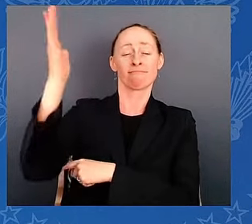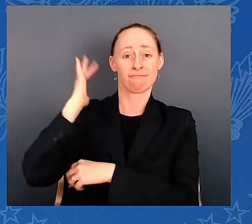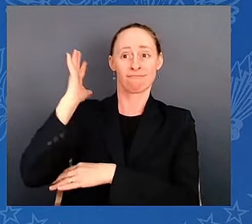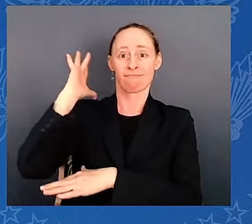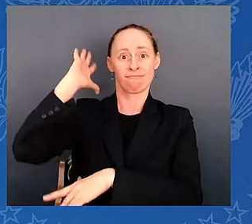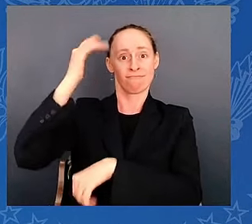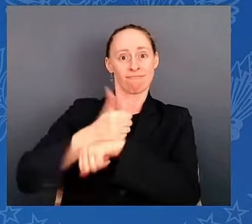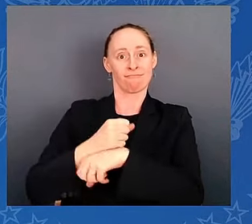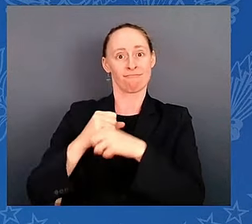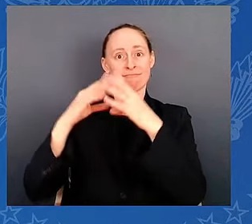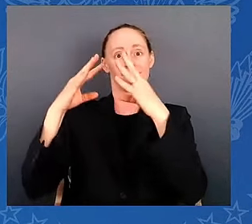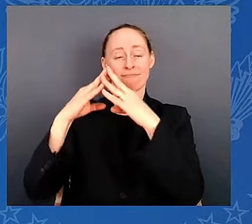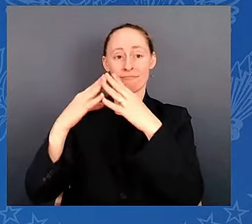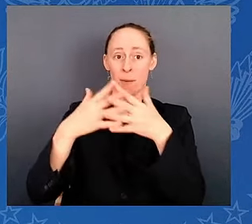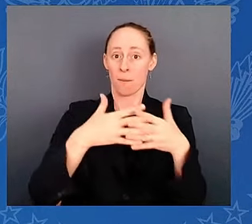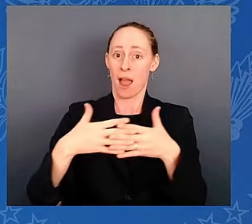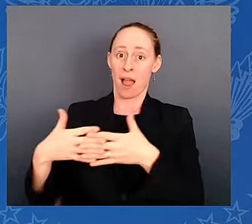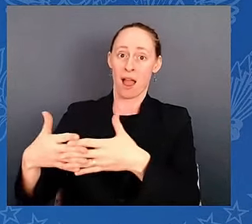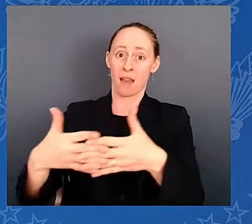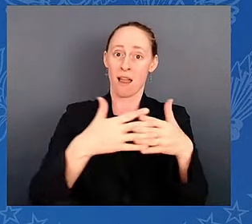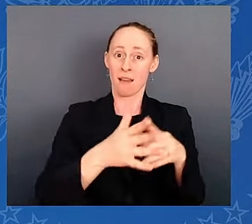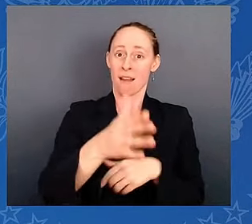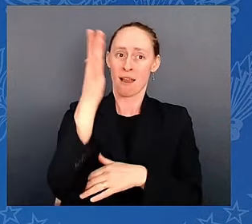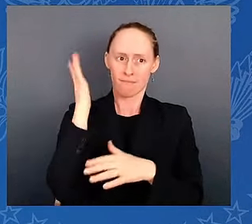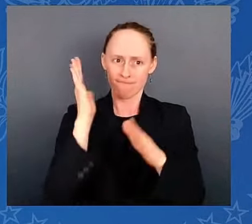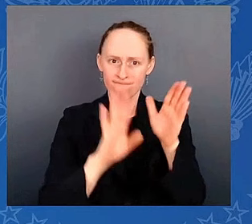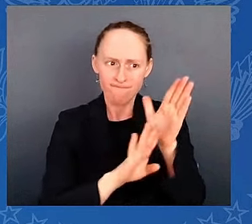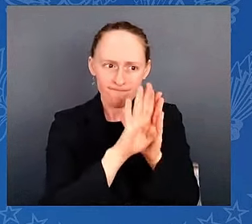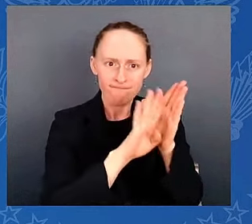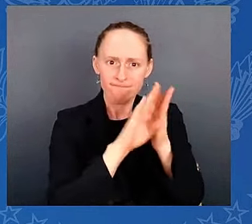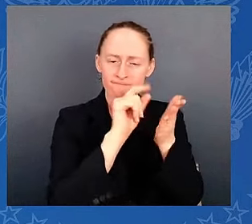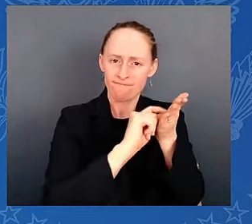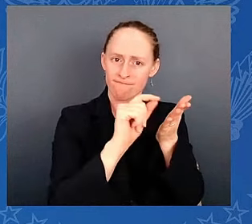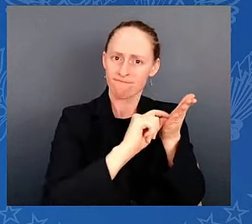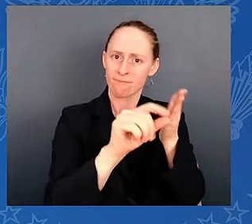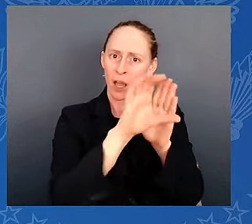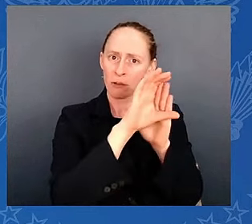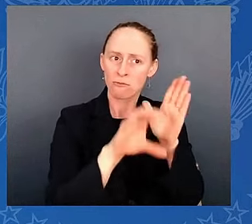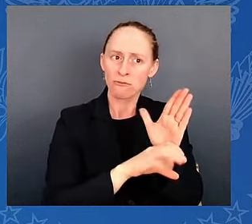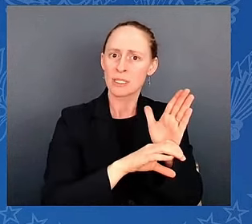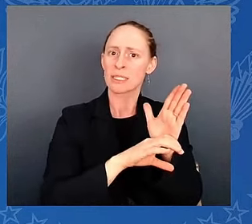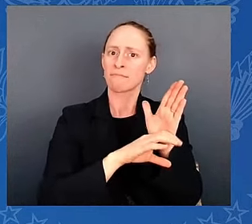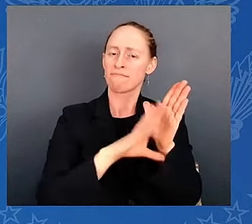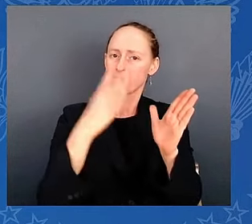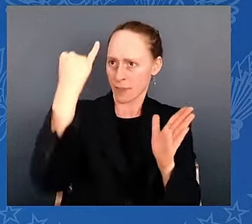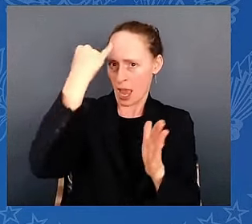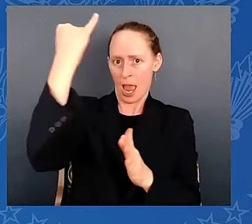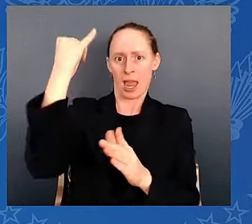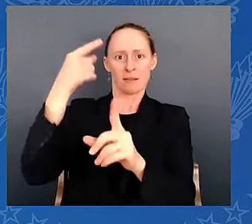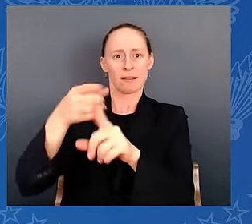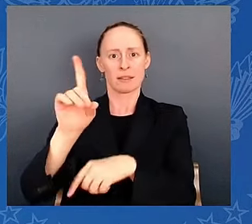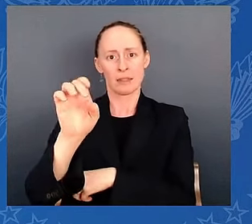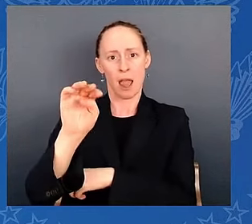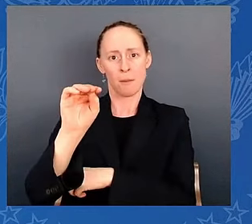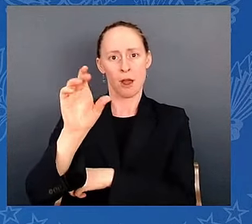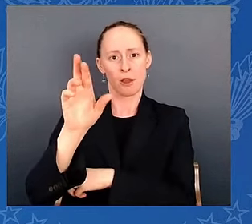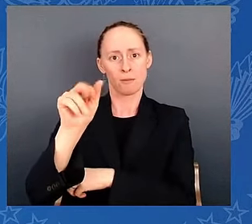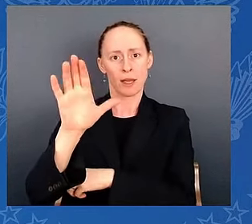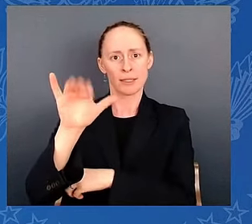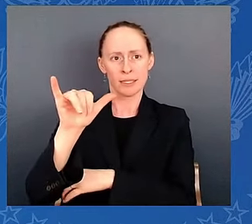that gave reason and balance a chance to prevail over brute force. That's the America we must be.